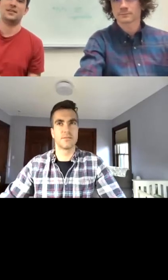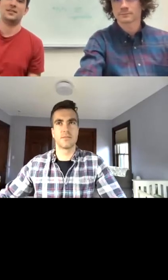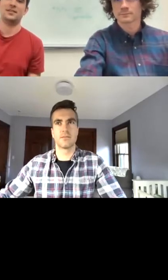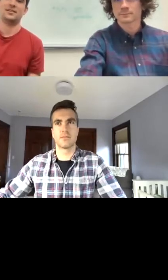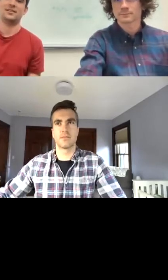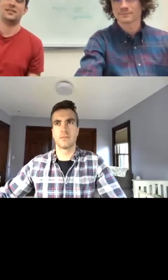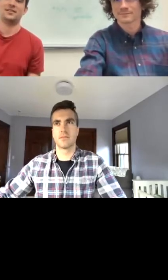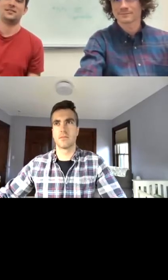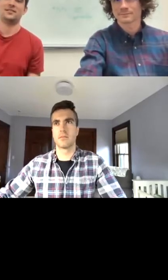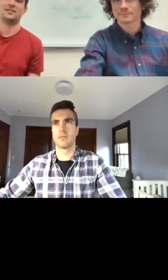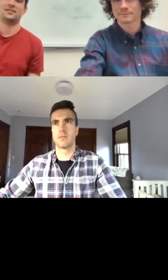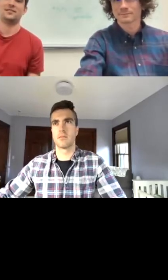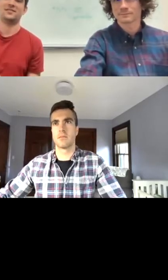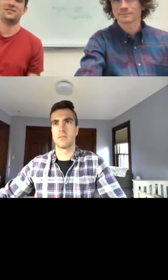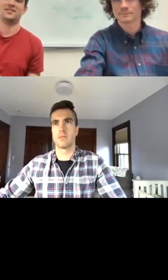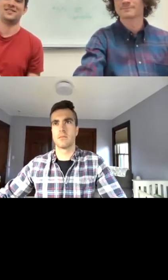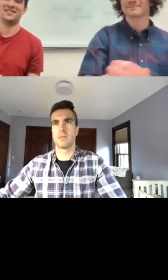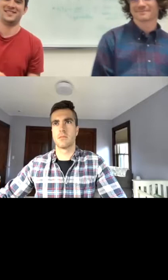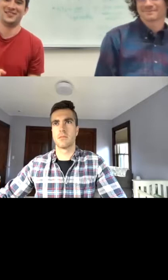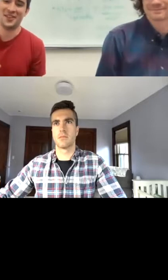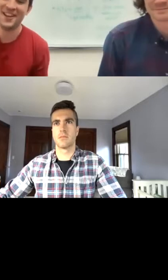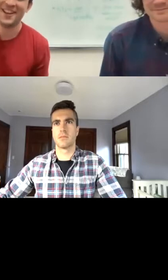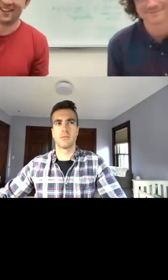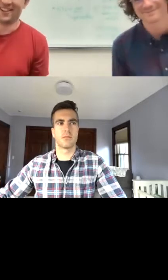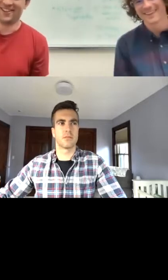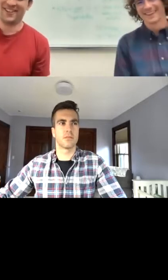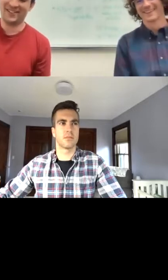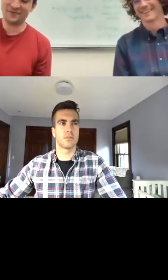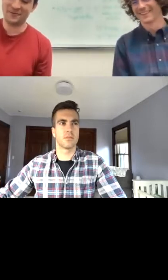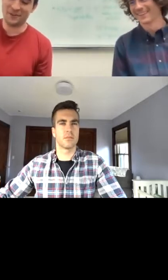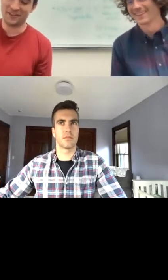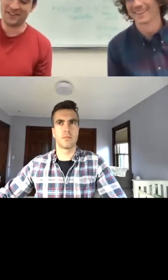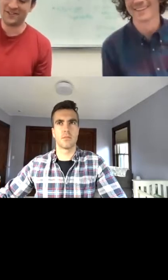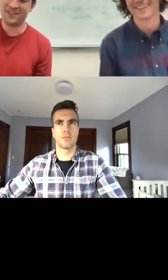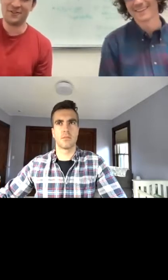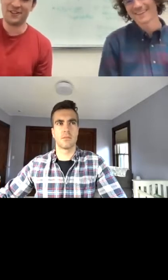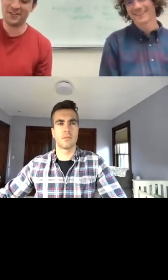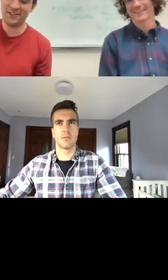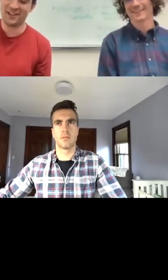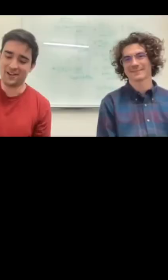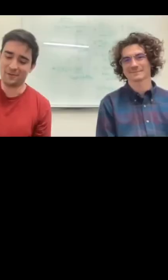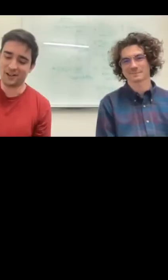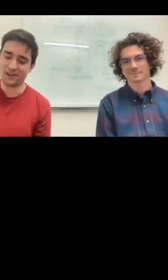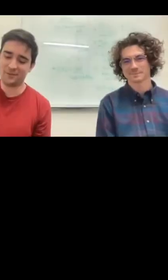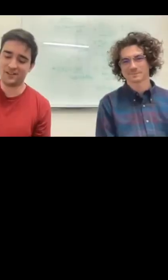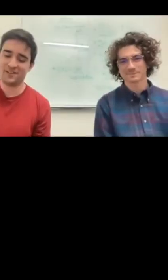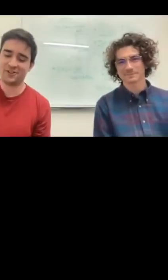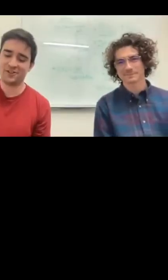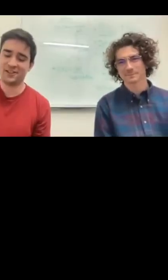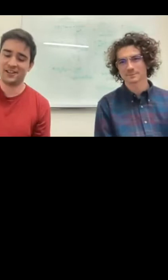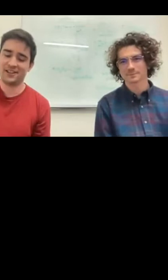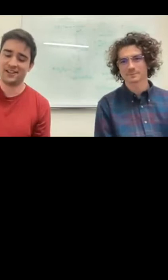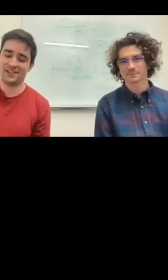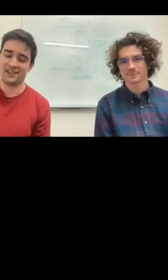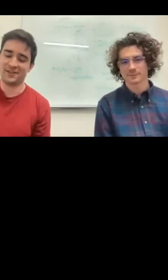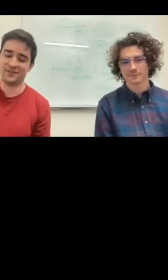right, well thanks for the introduction. I'm Doug Tischer